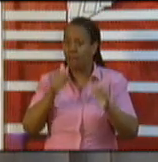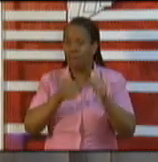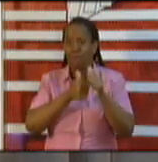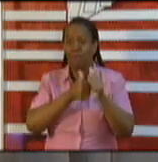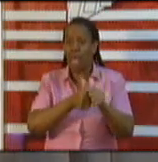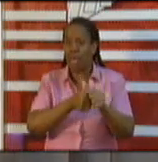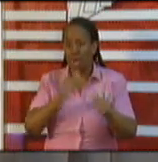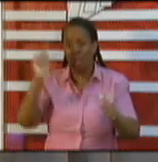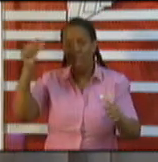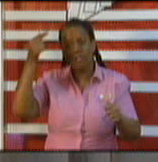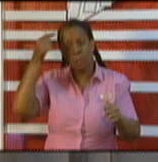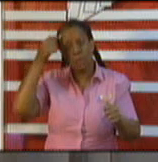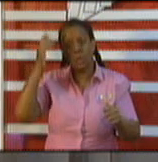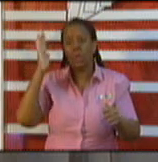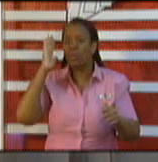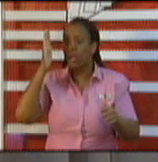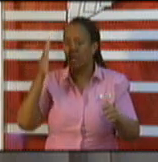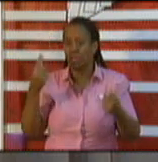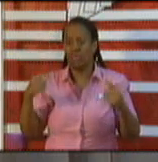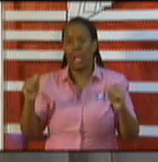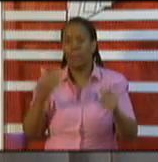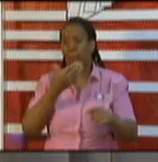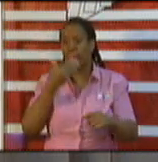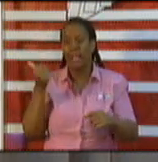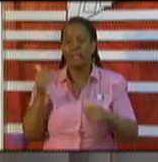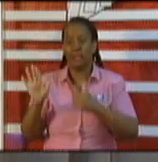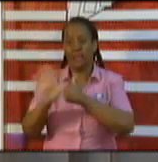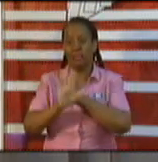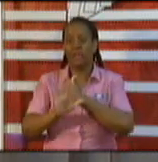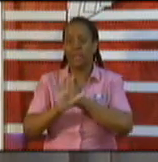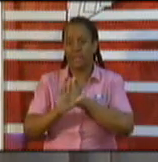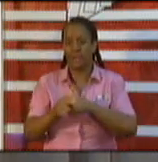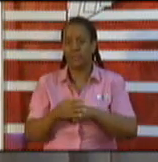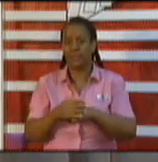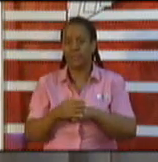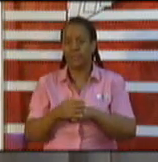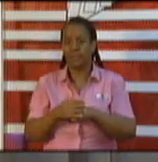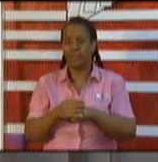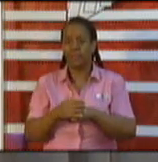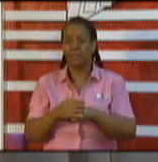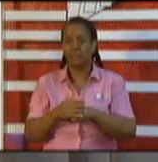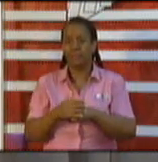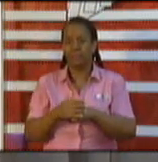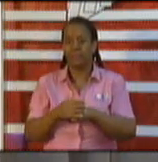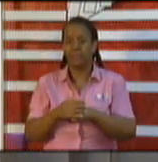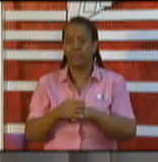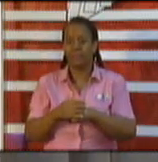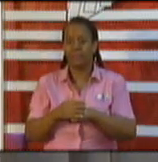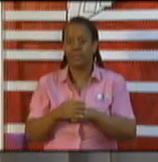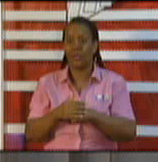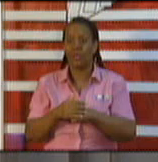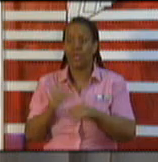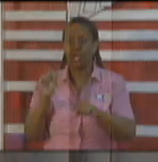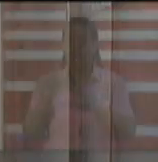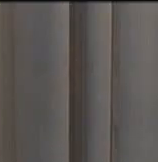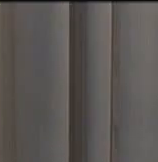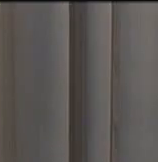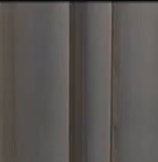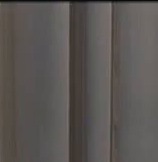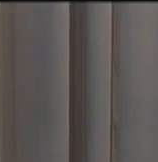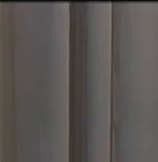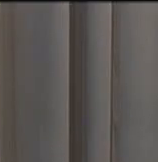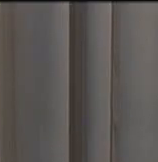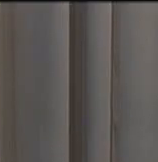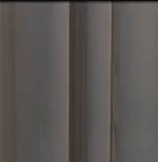affect all of those workers in the bars all of those workers who just want to enjoy a quiet drink whatever it is